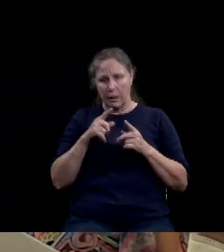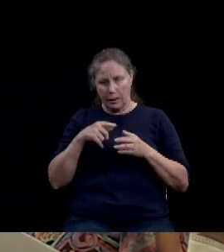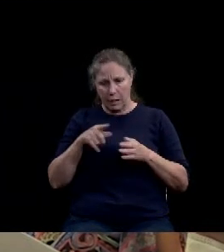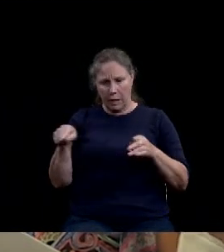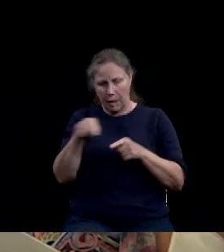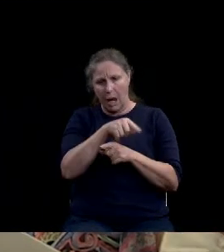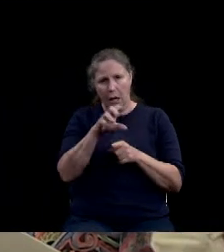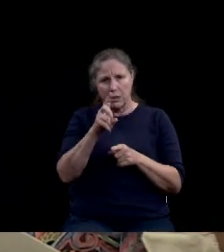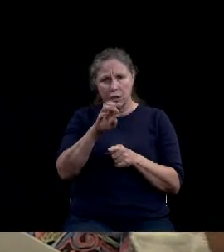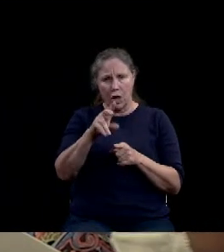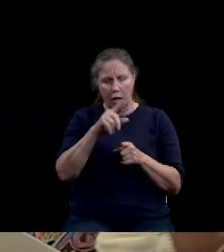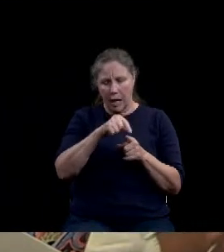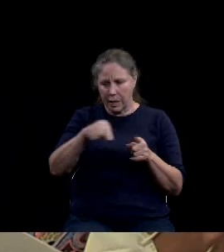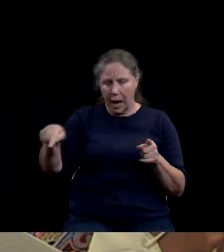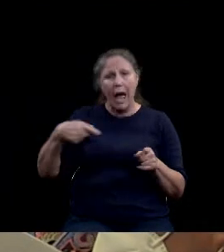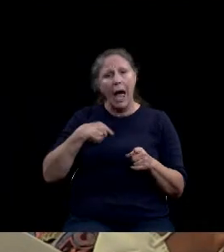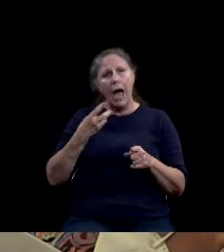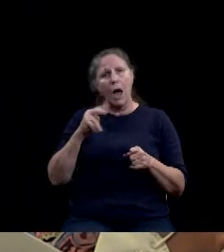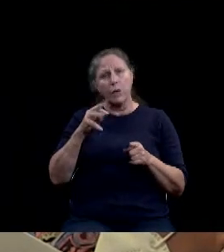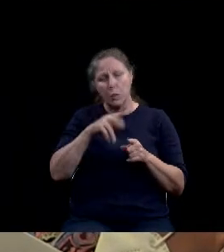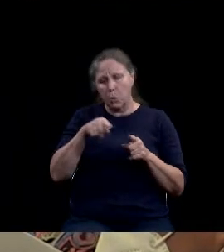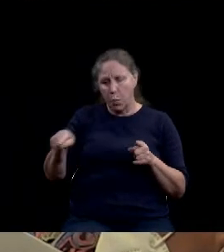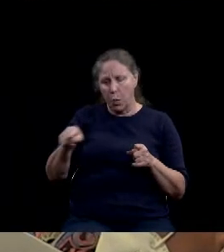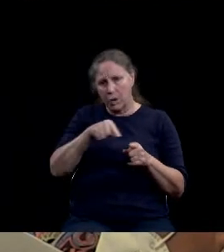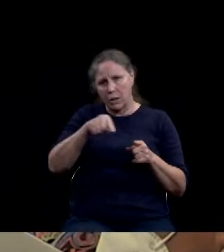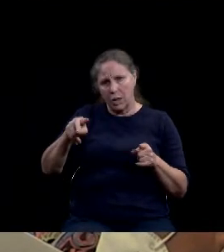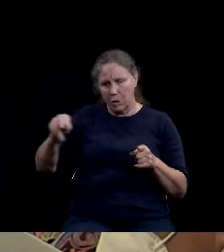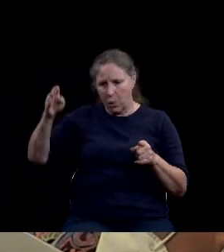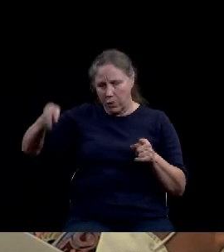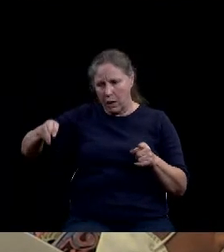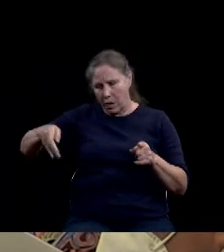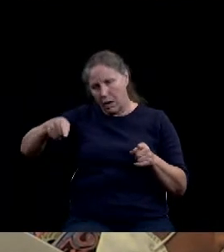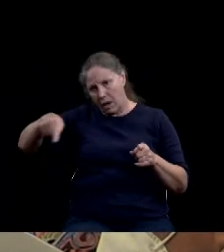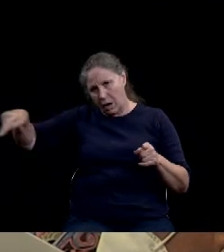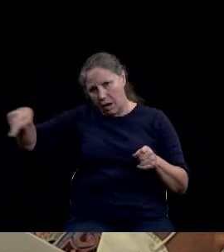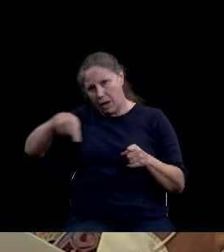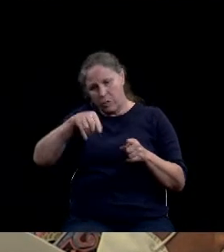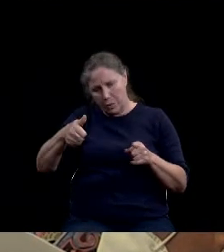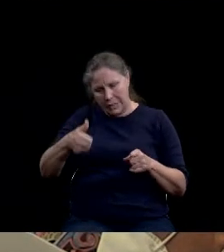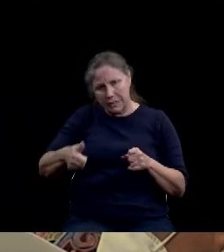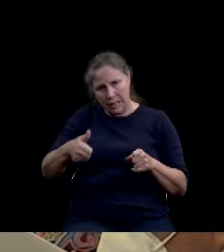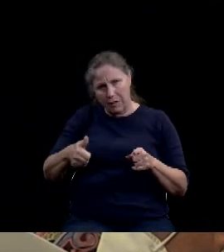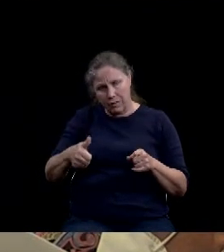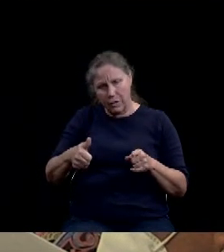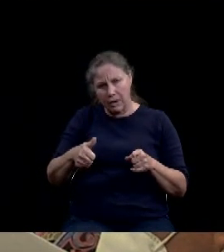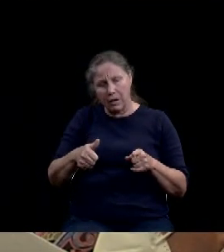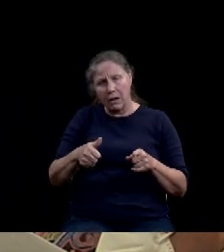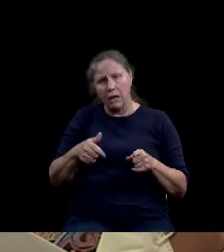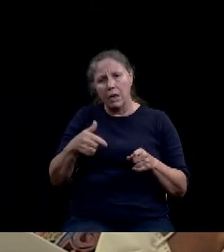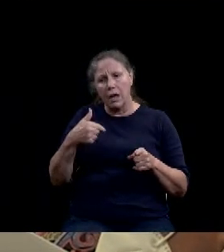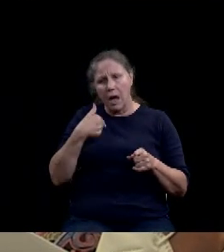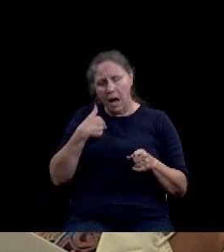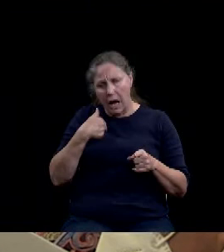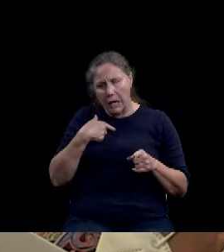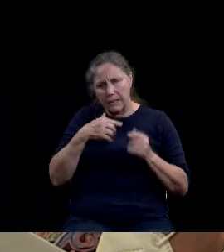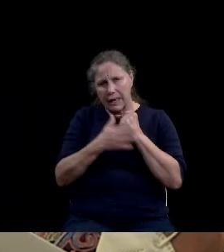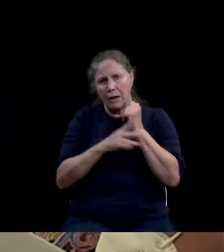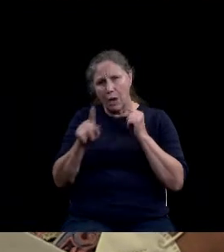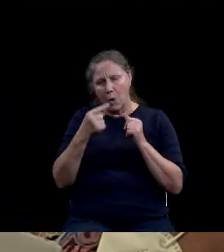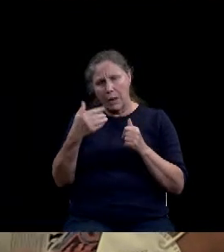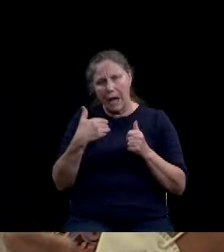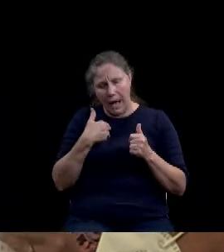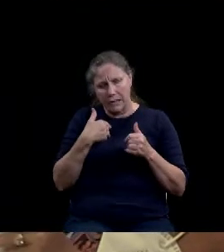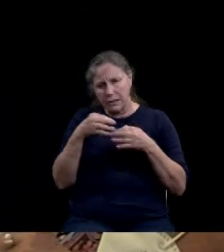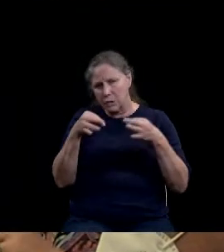north of Happy Swanner plus the road itself. Check McHad the county only has a prescription easement for the land not ownership.